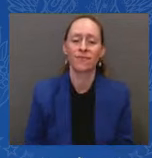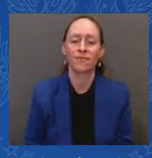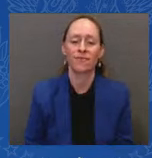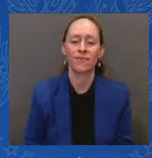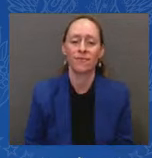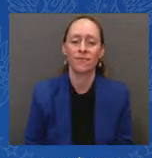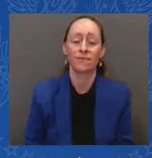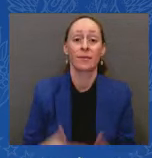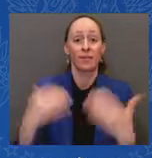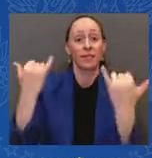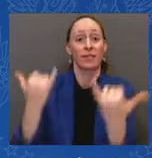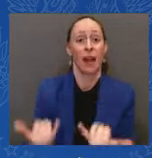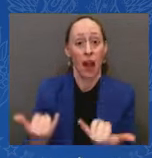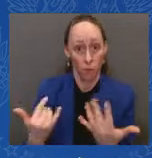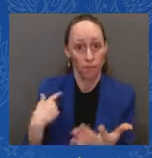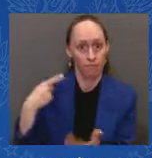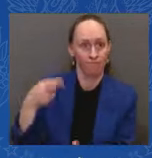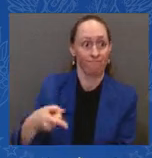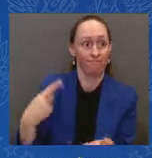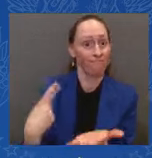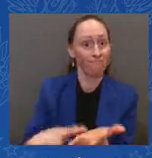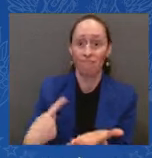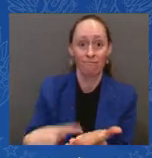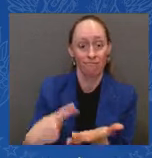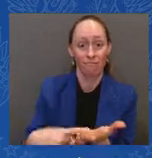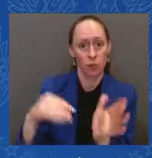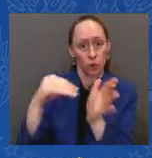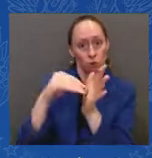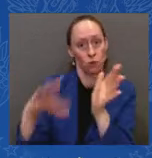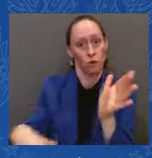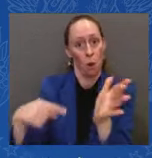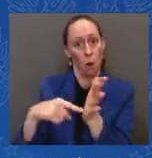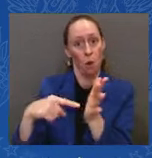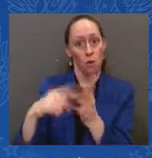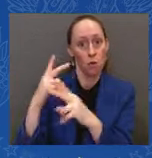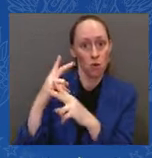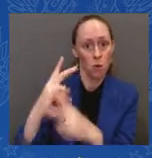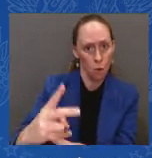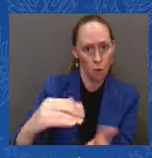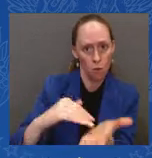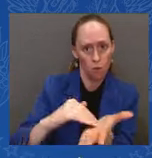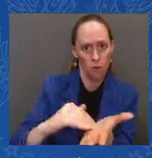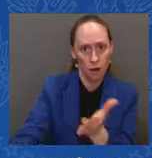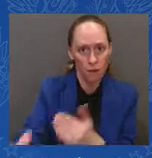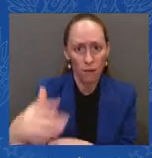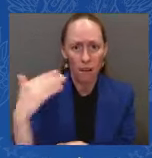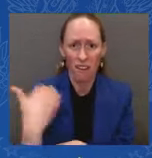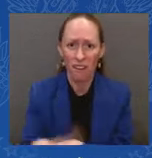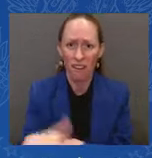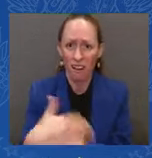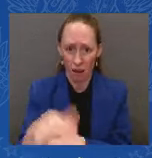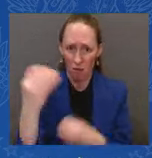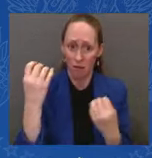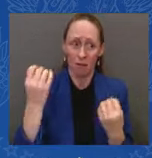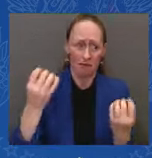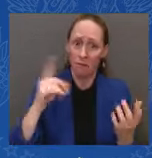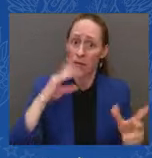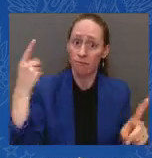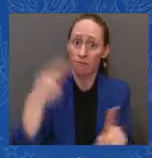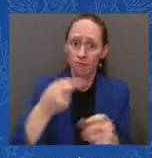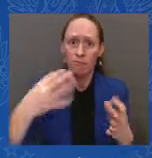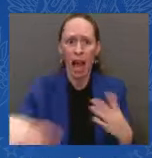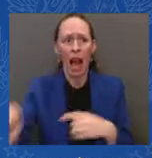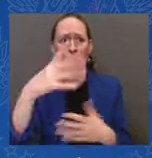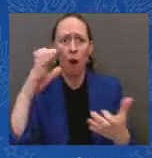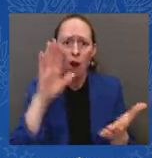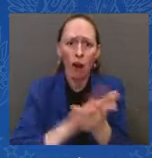life, that ticket has become excessively expensive. Americans who are saddled with unsustainable debt in exchange for a college